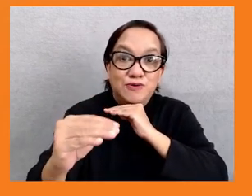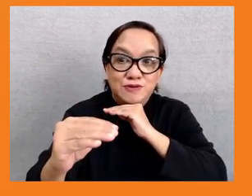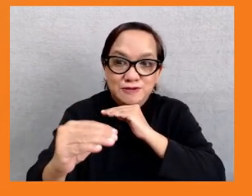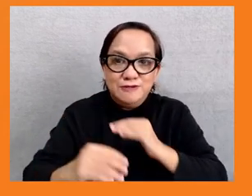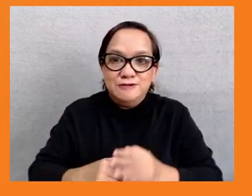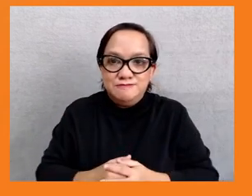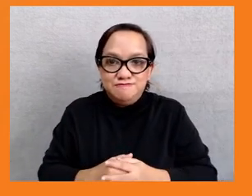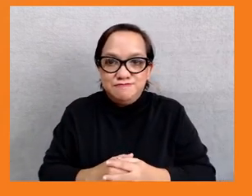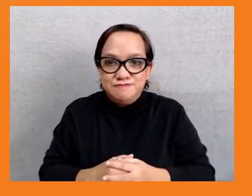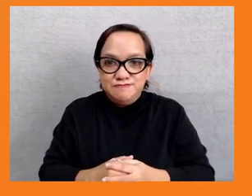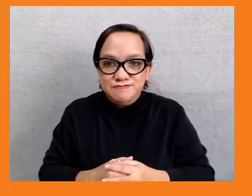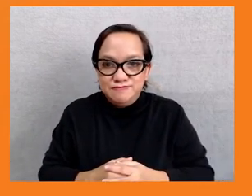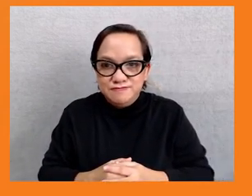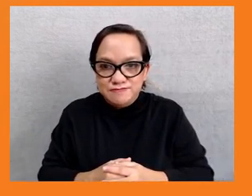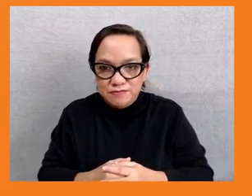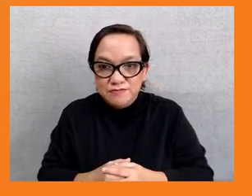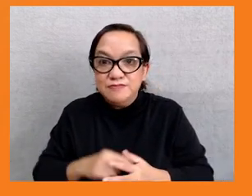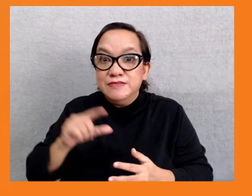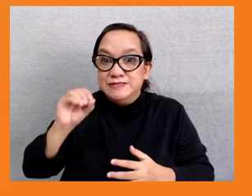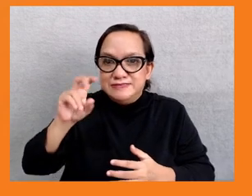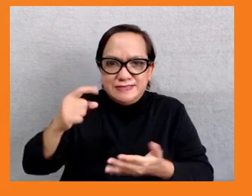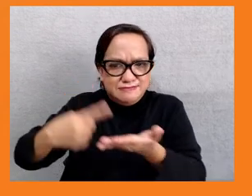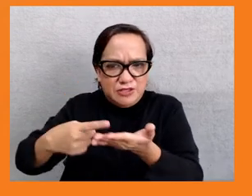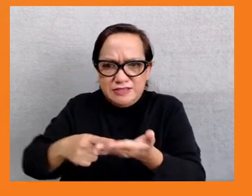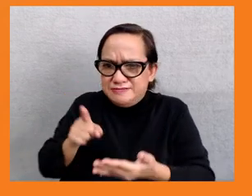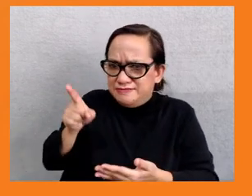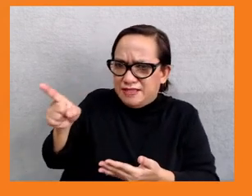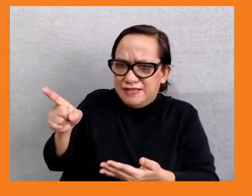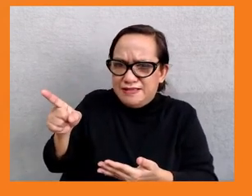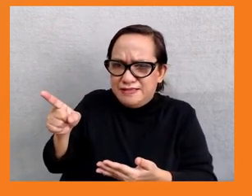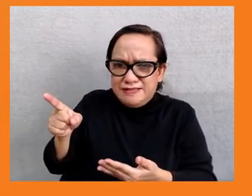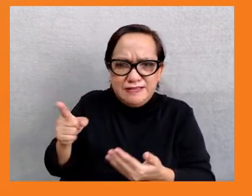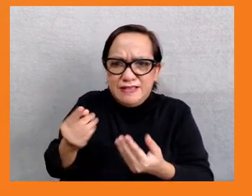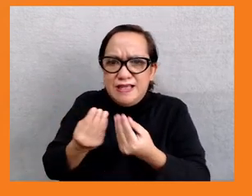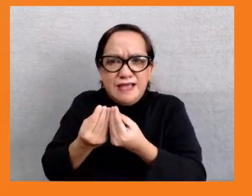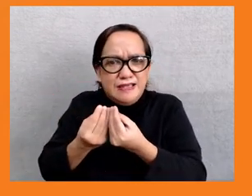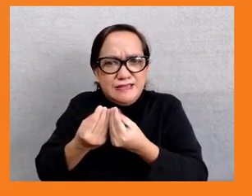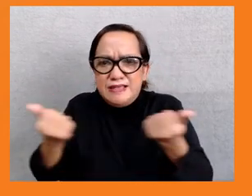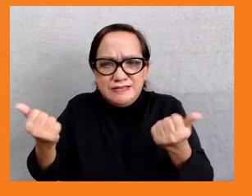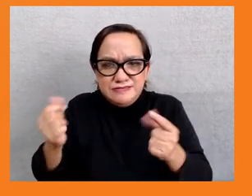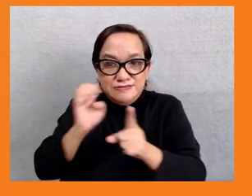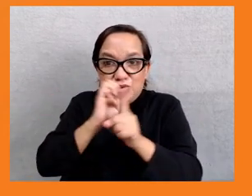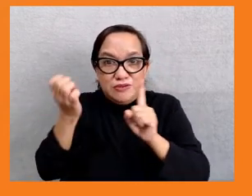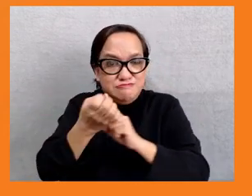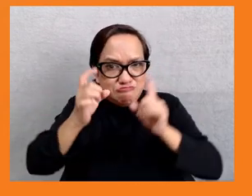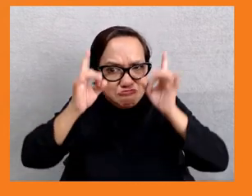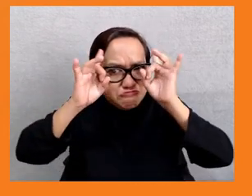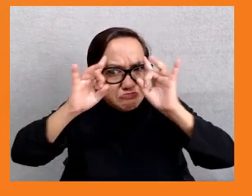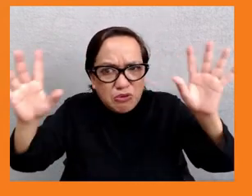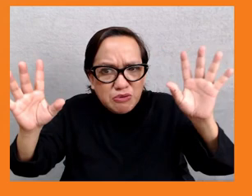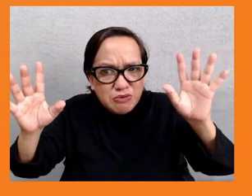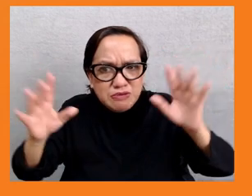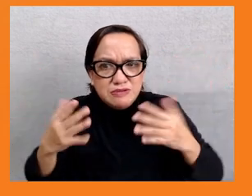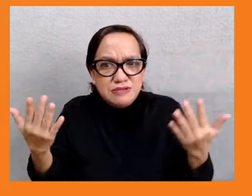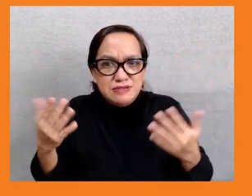factor precisely those types of environmental, but also natural disasters, in their case, growing drought in the